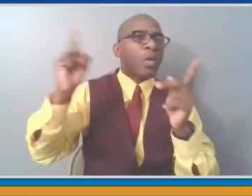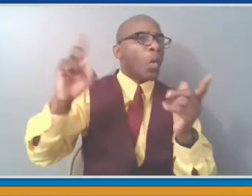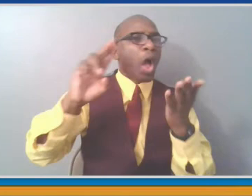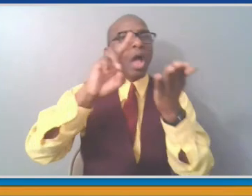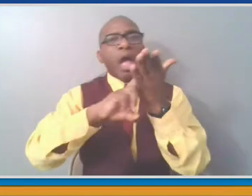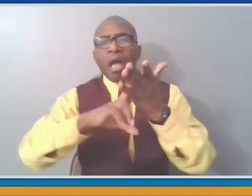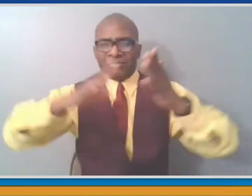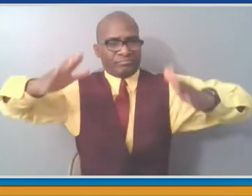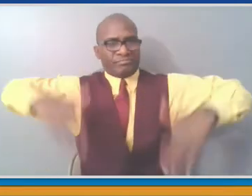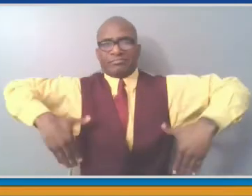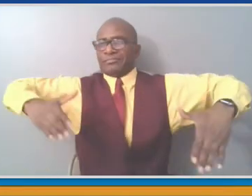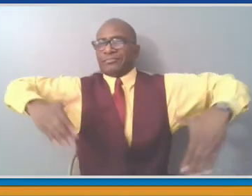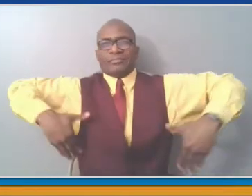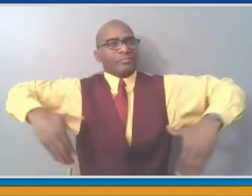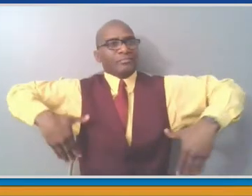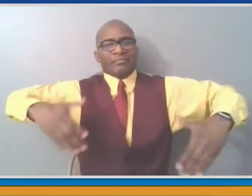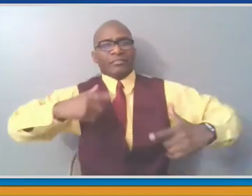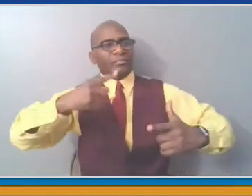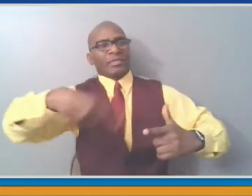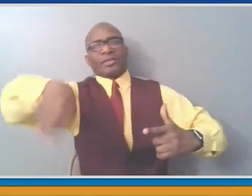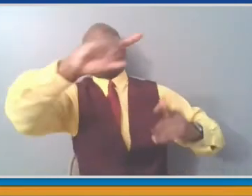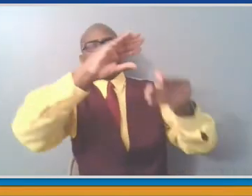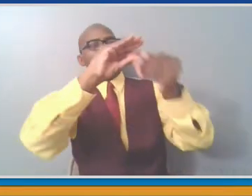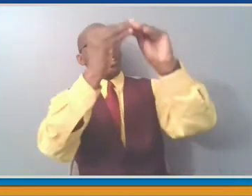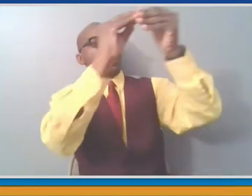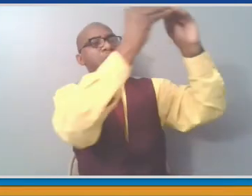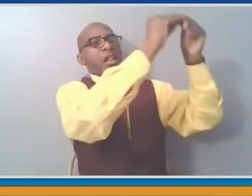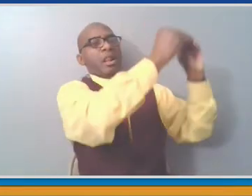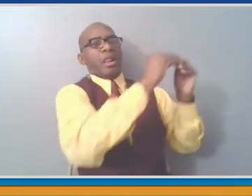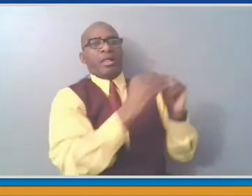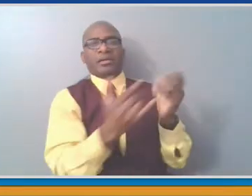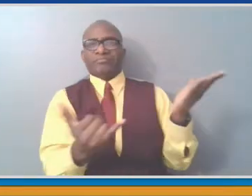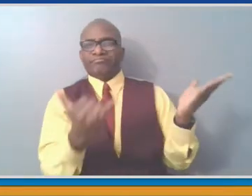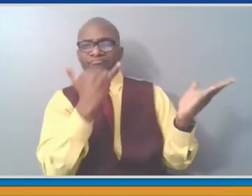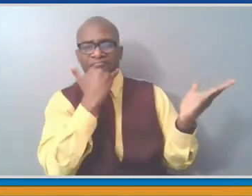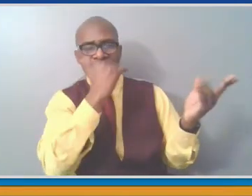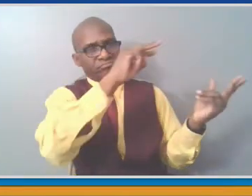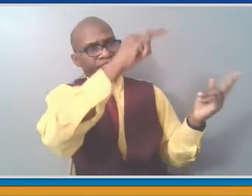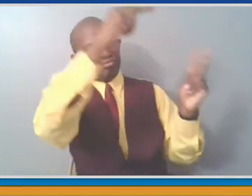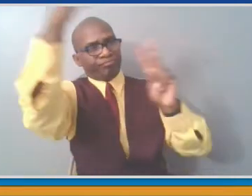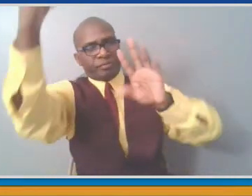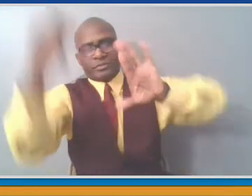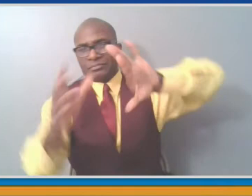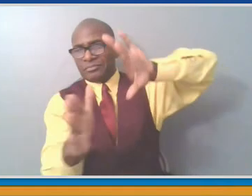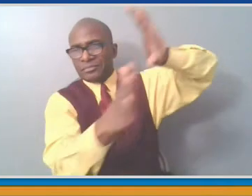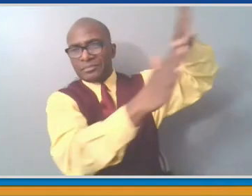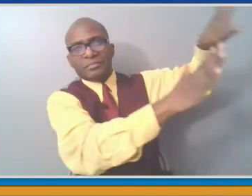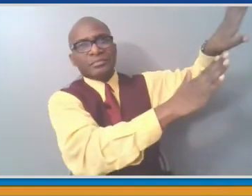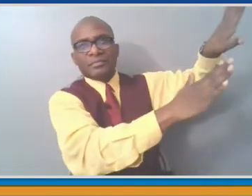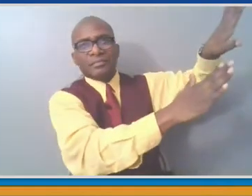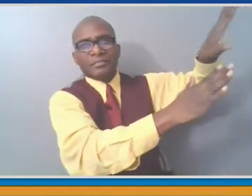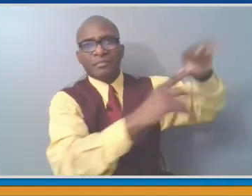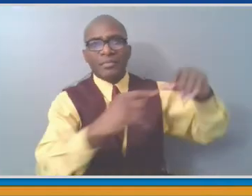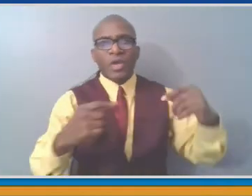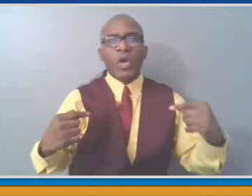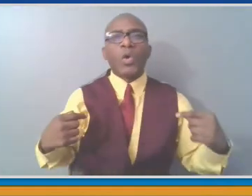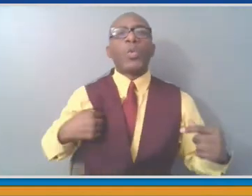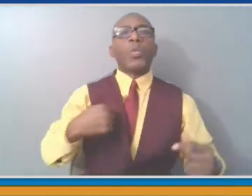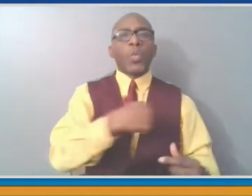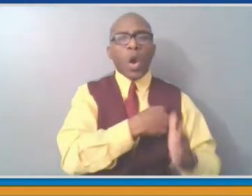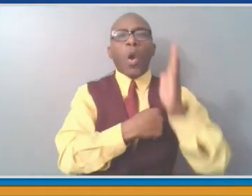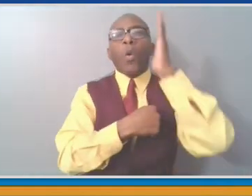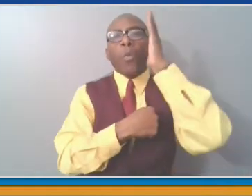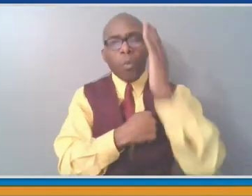so that we understand that this is merely a question of finding the right place for the right kind of activity. We have mountain biking